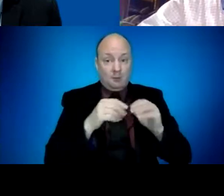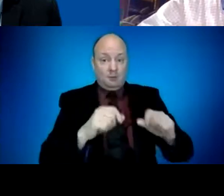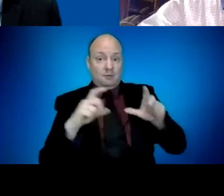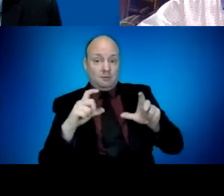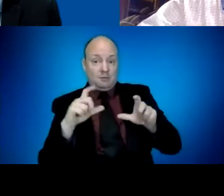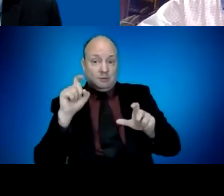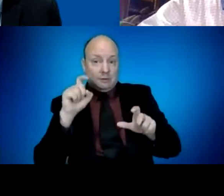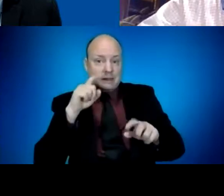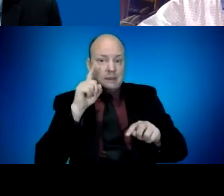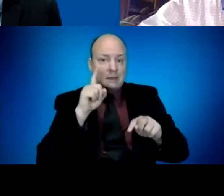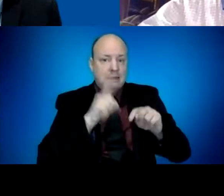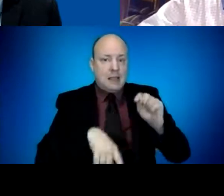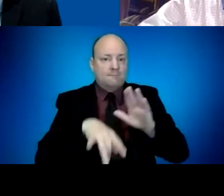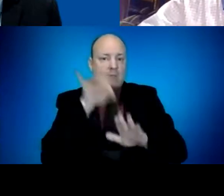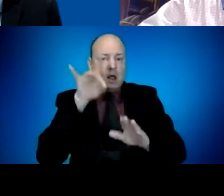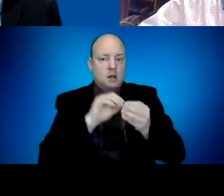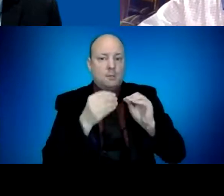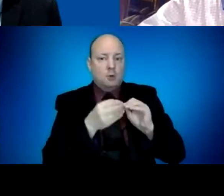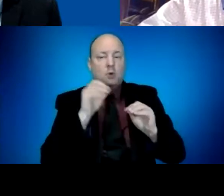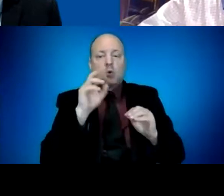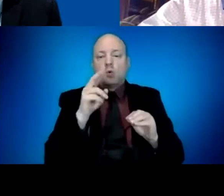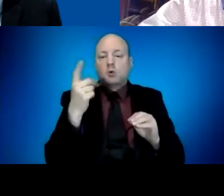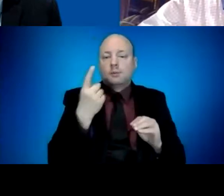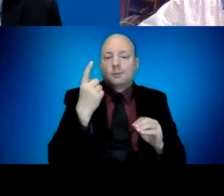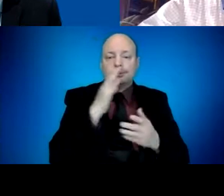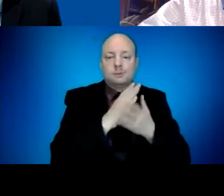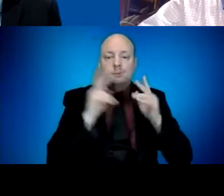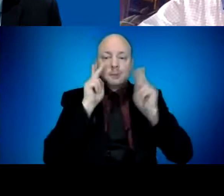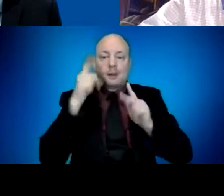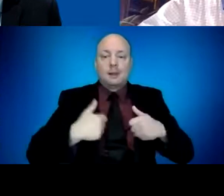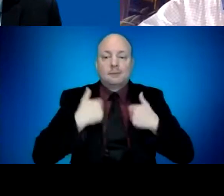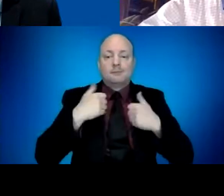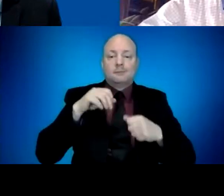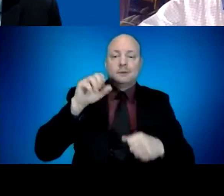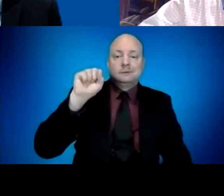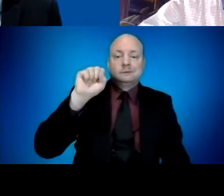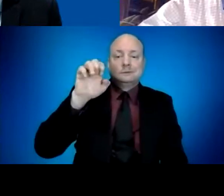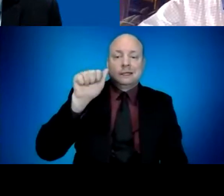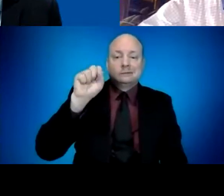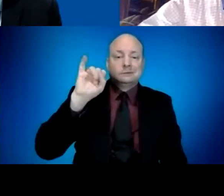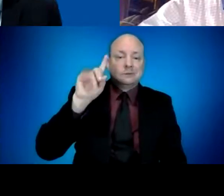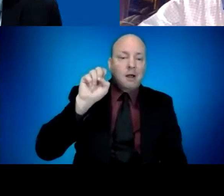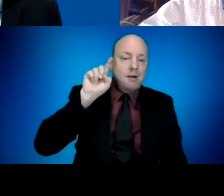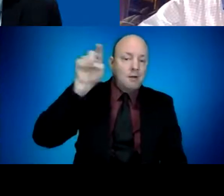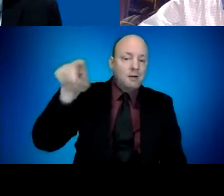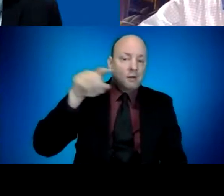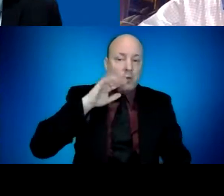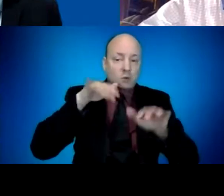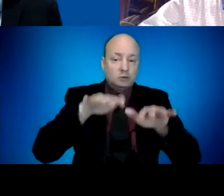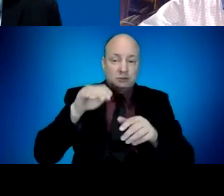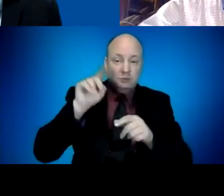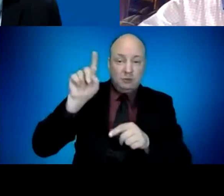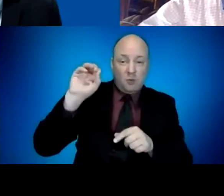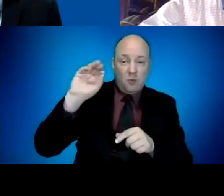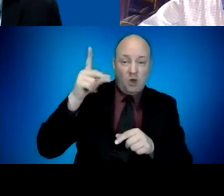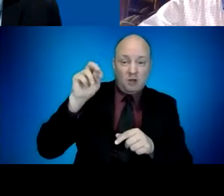of an area number, such as often seaside Oregon is what popped up and people didn't answer the phone at that point. Yeah, I think that's I think that's I